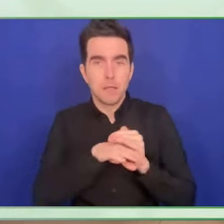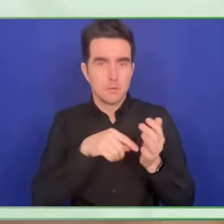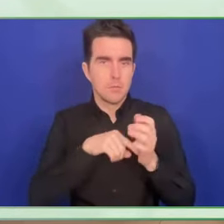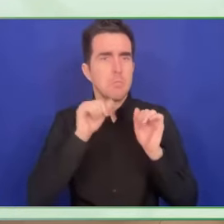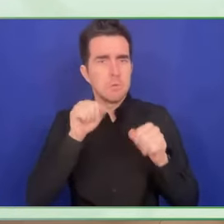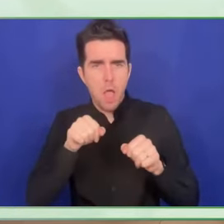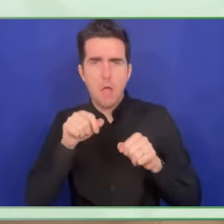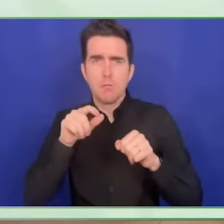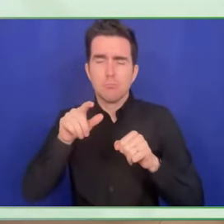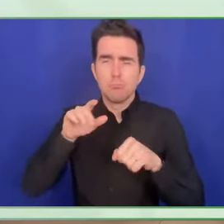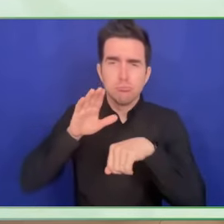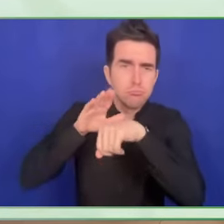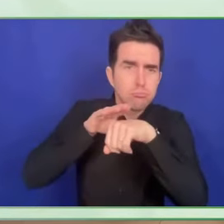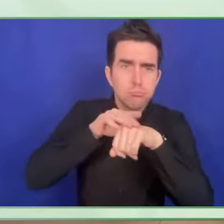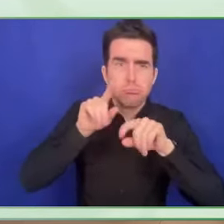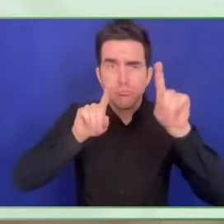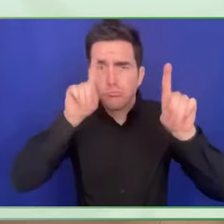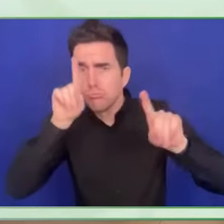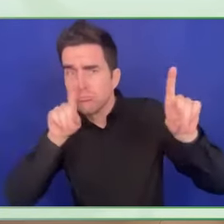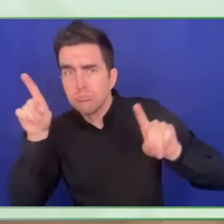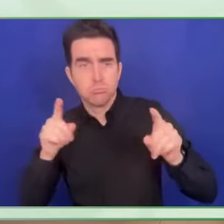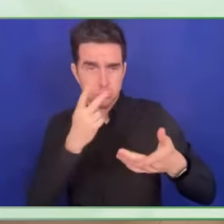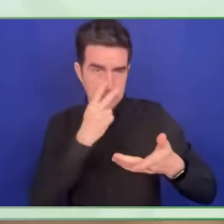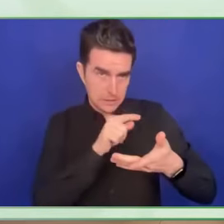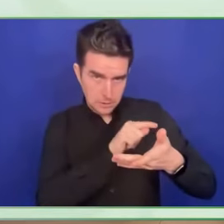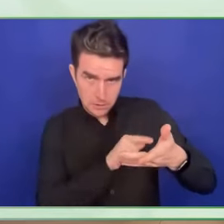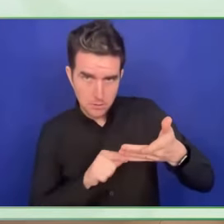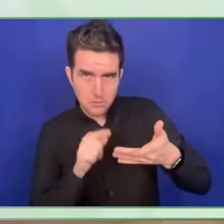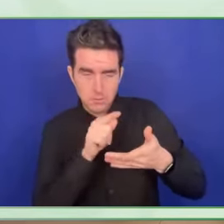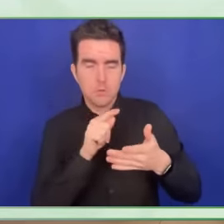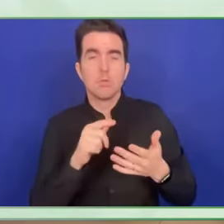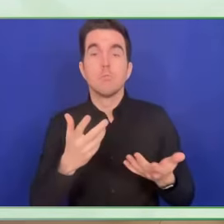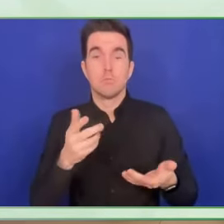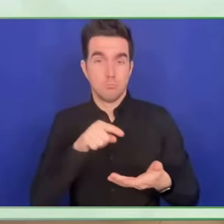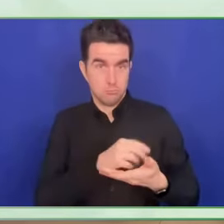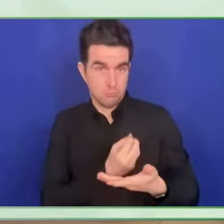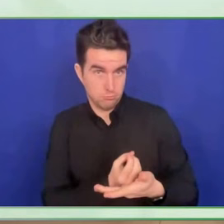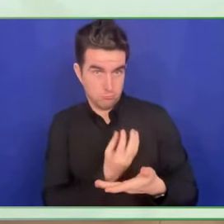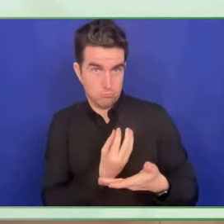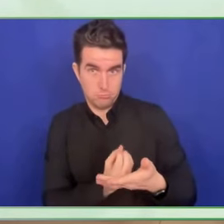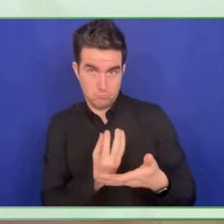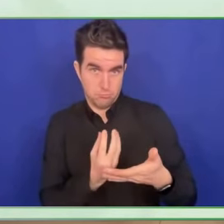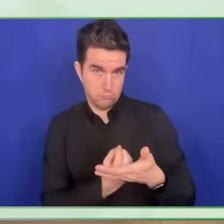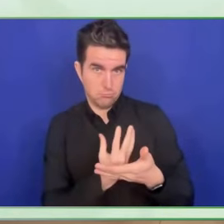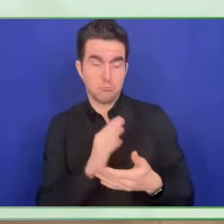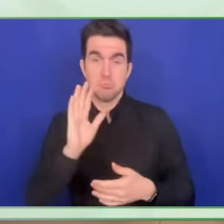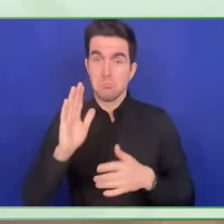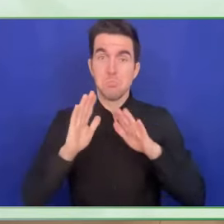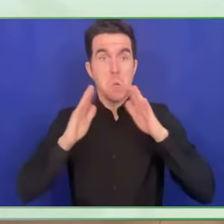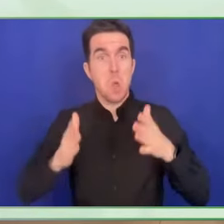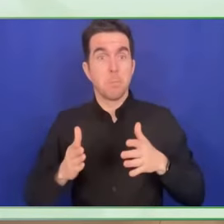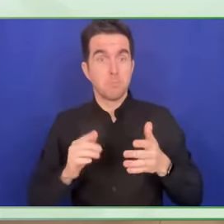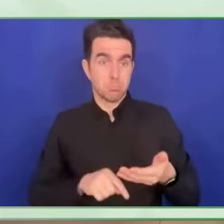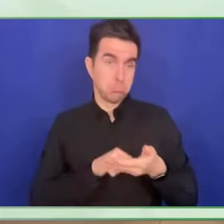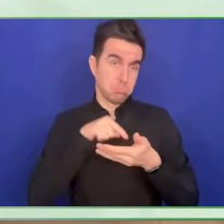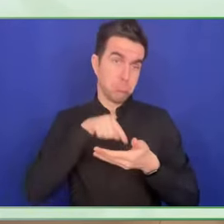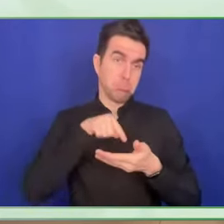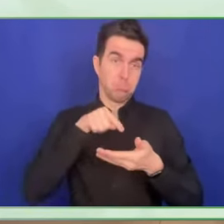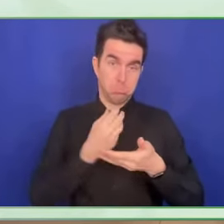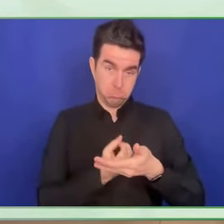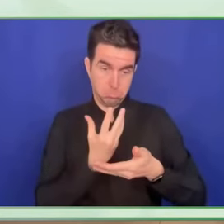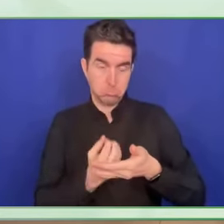Toll back is a great feature, especially it's very helpful for anyone that is visually impaired.